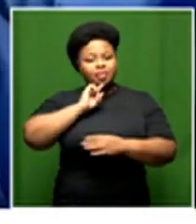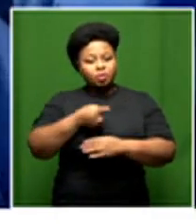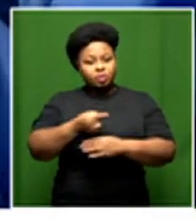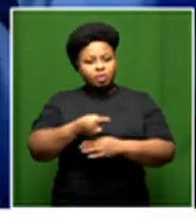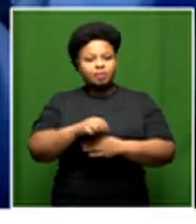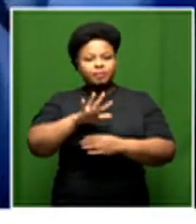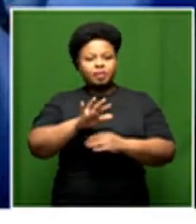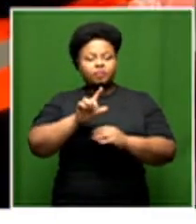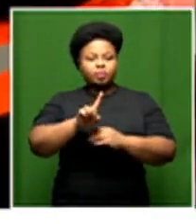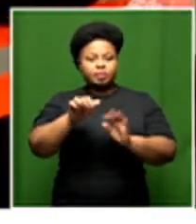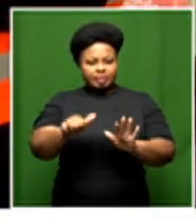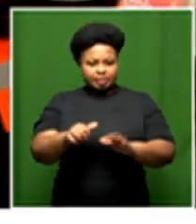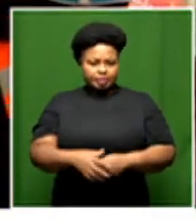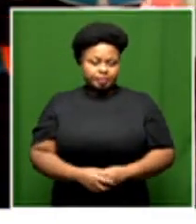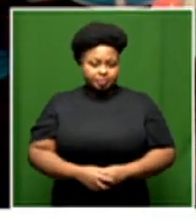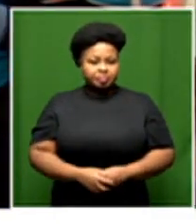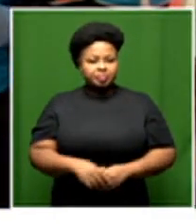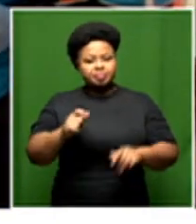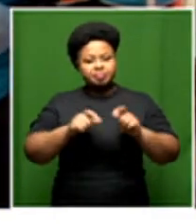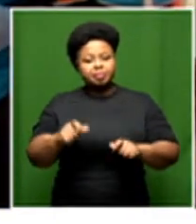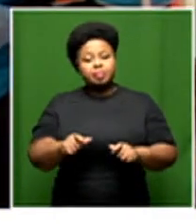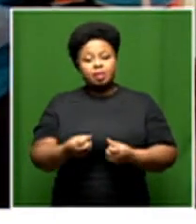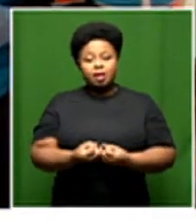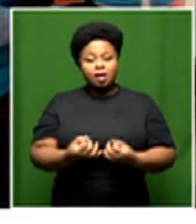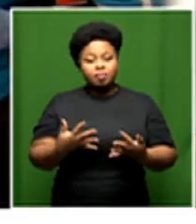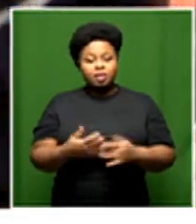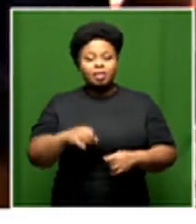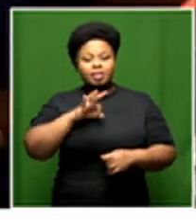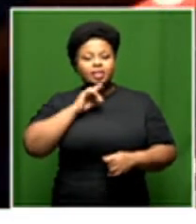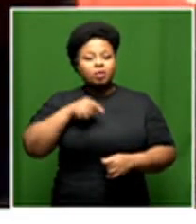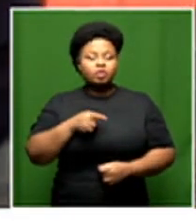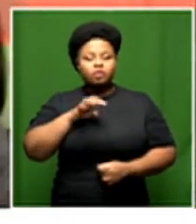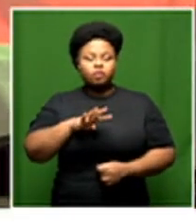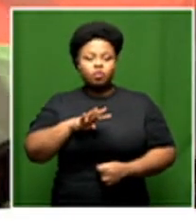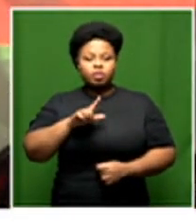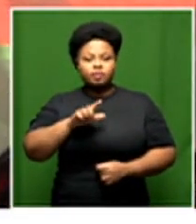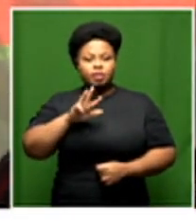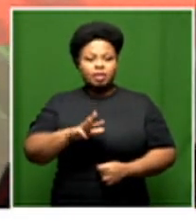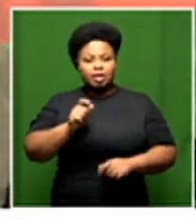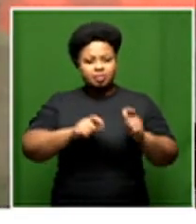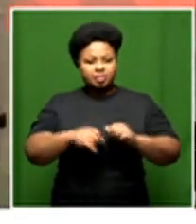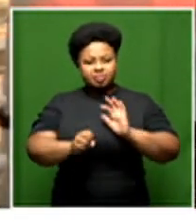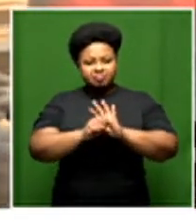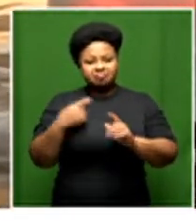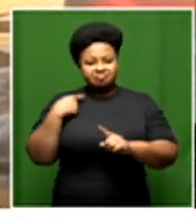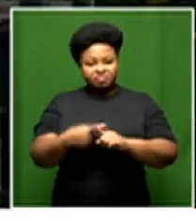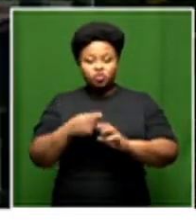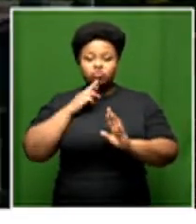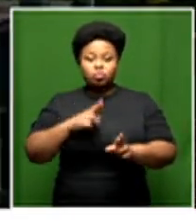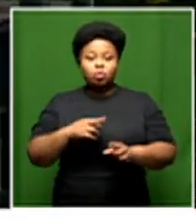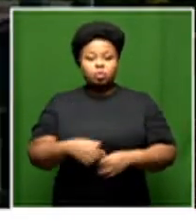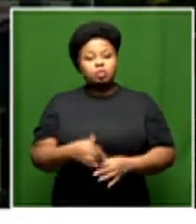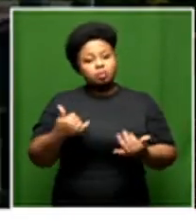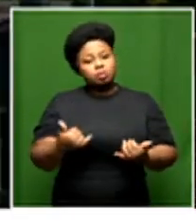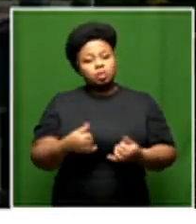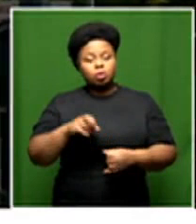,516. 3,749 new cases have been identified since the last report. There's